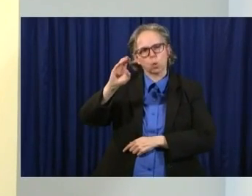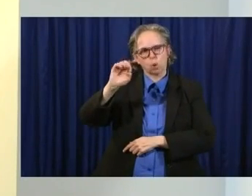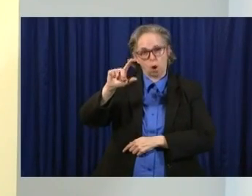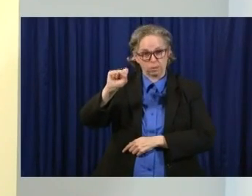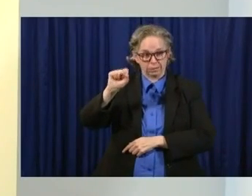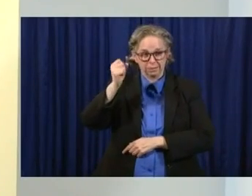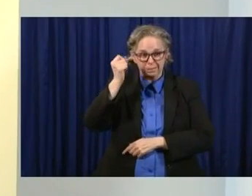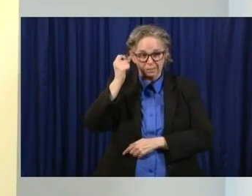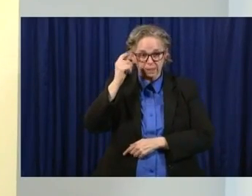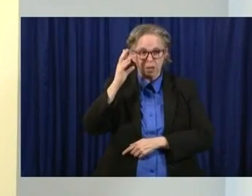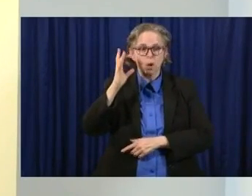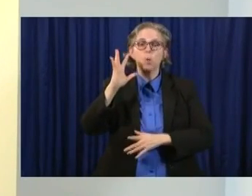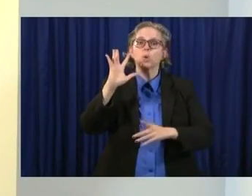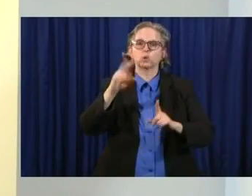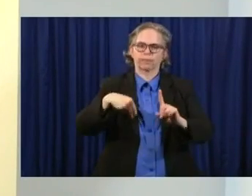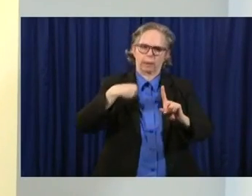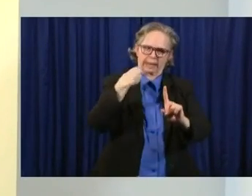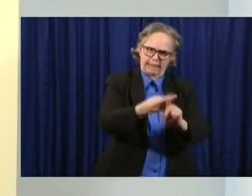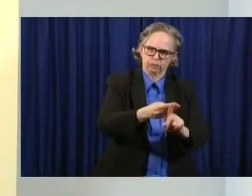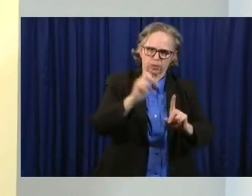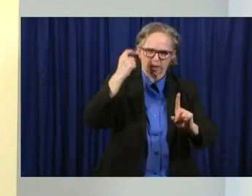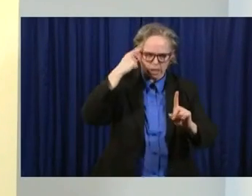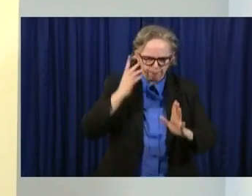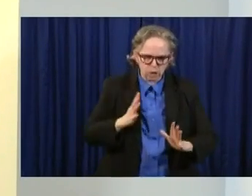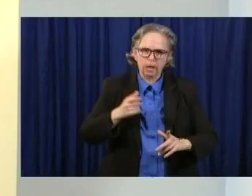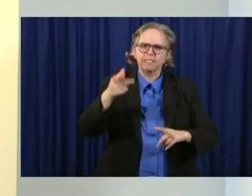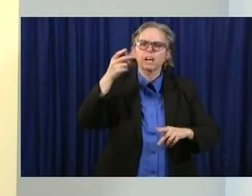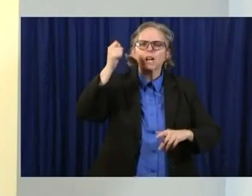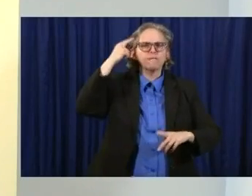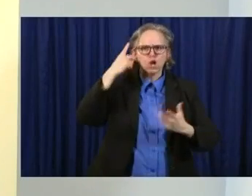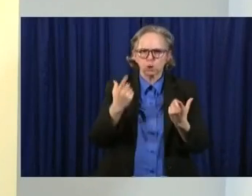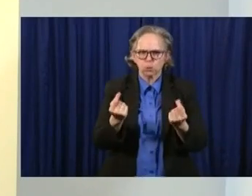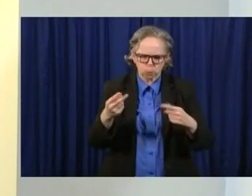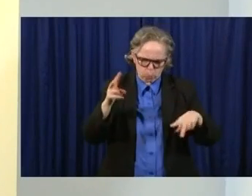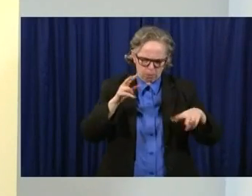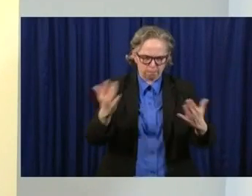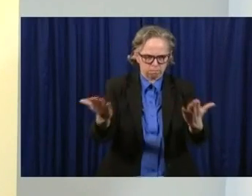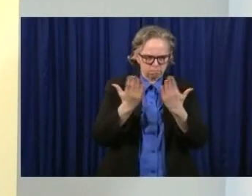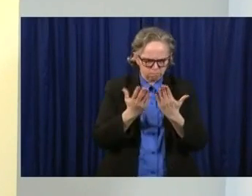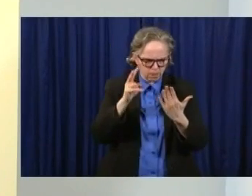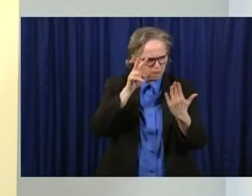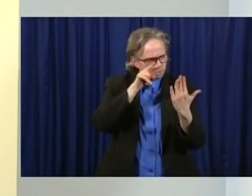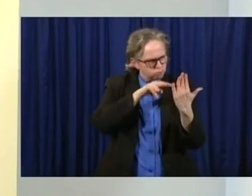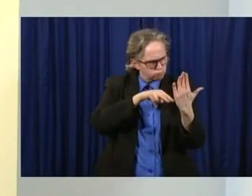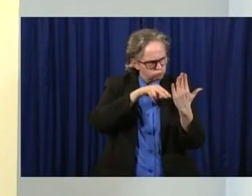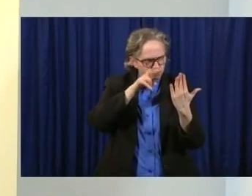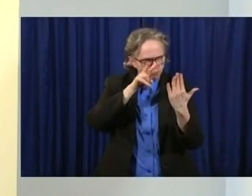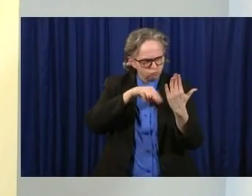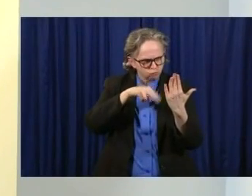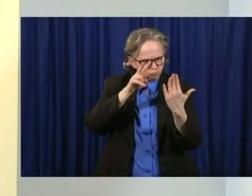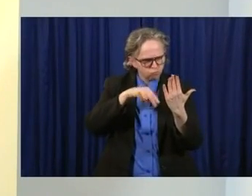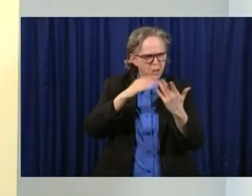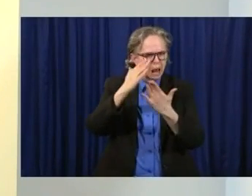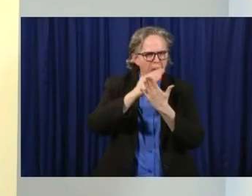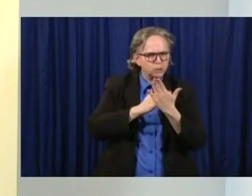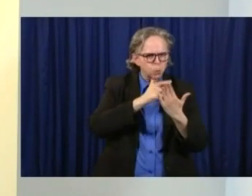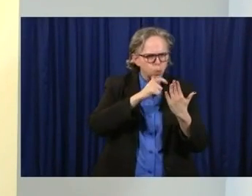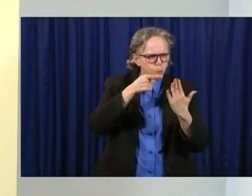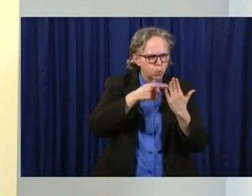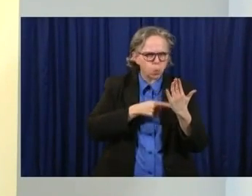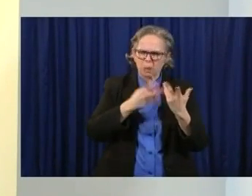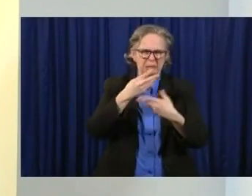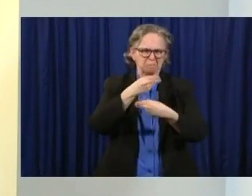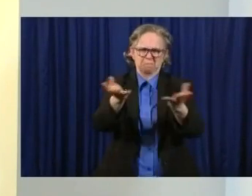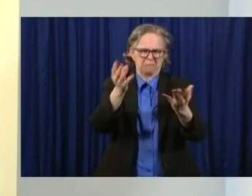soon as it, it can be put together. Uh, we can get you a list of the people that are on, uh, uh, here. That is not a problem at all.